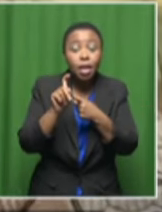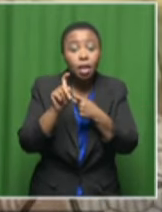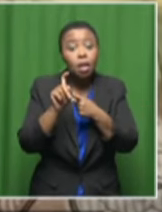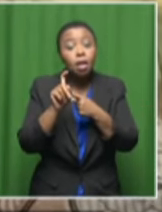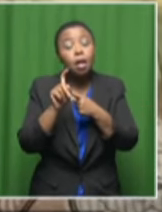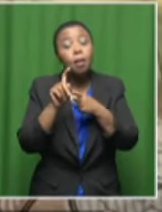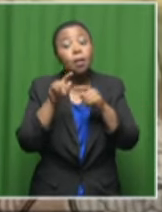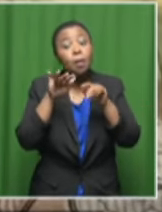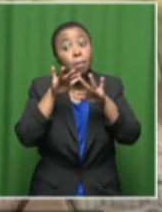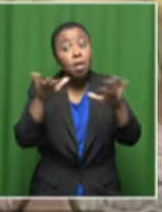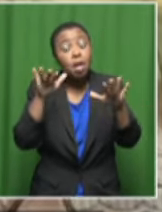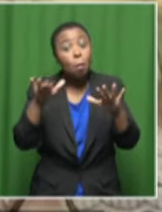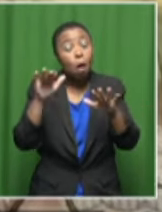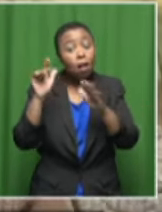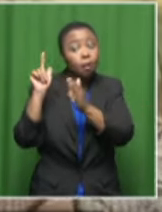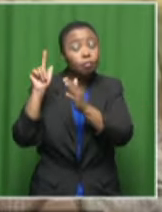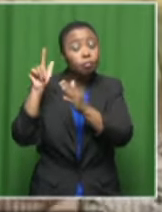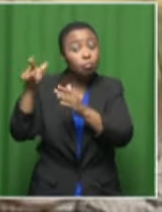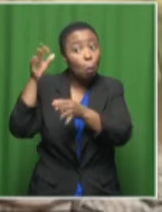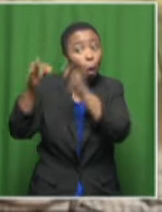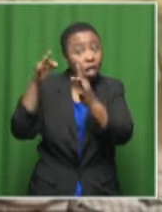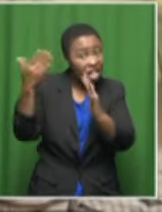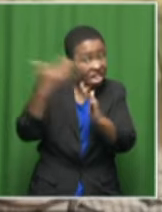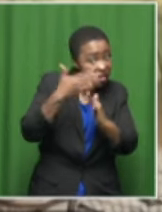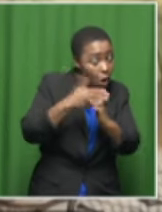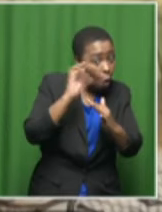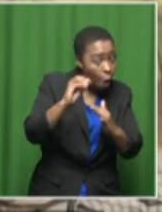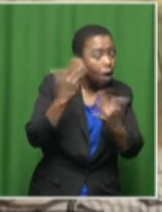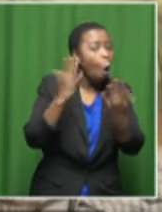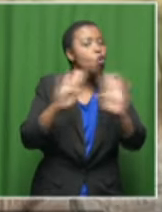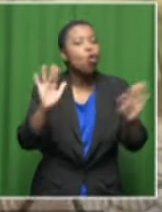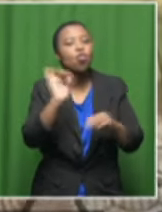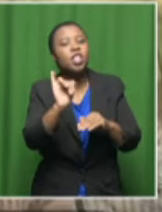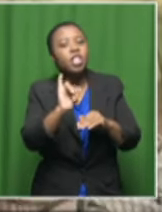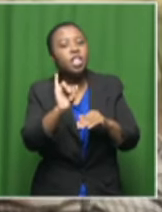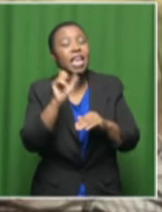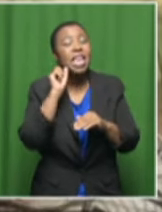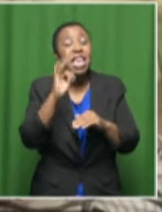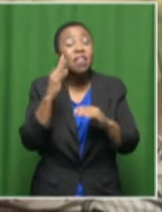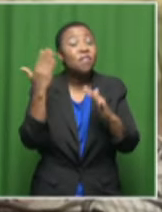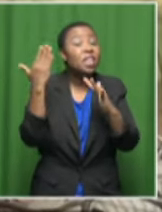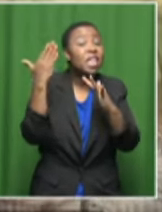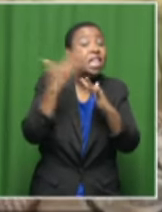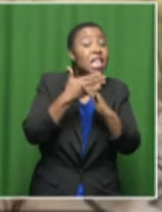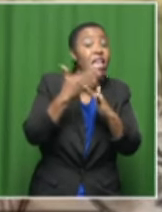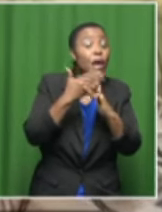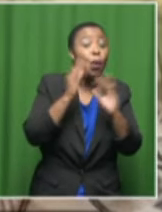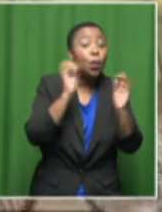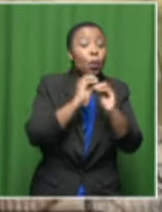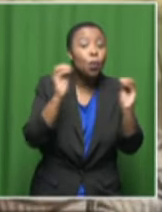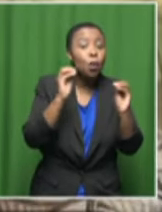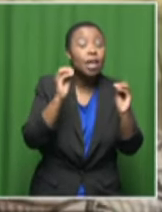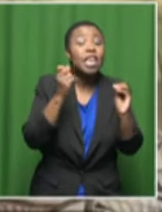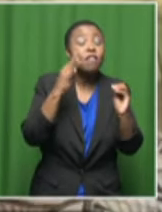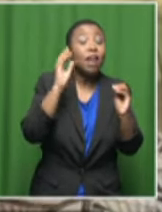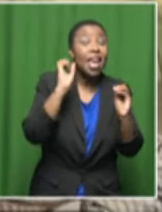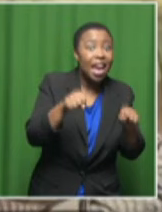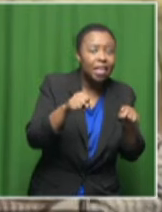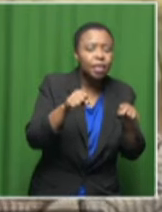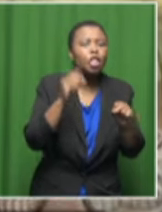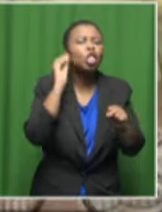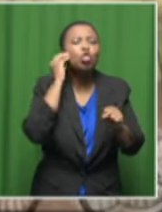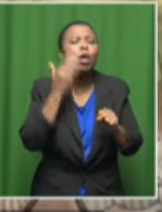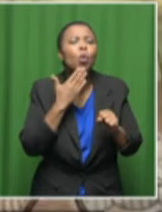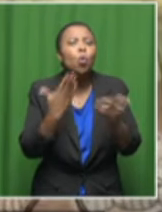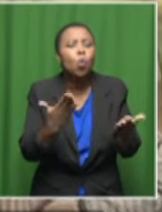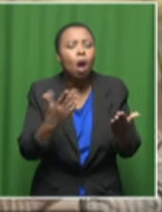political interference. And if there was political interference, in whose interest was it? Because we were dealing here with